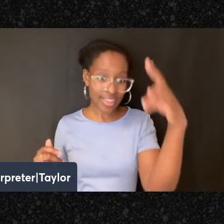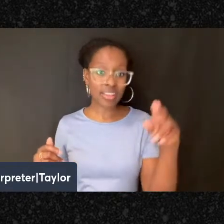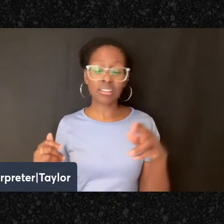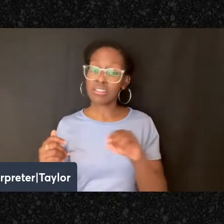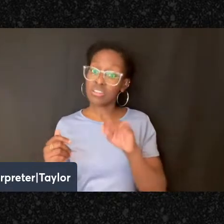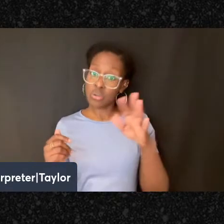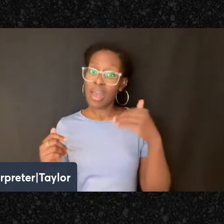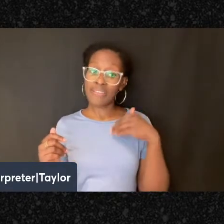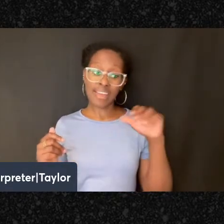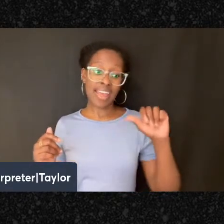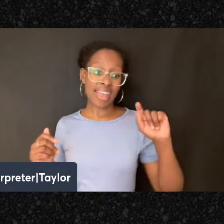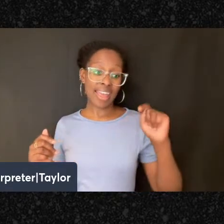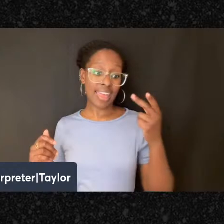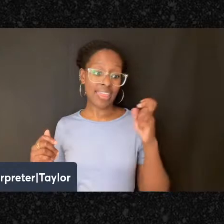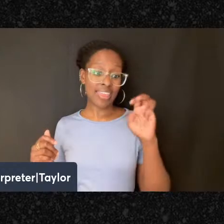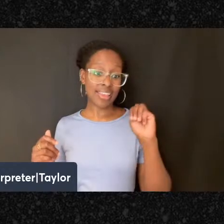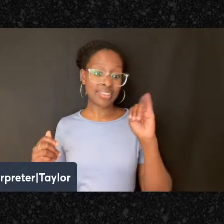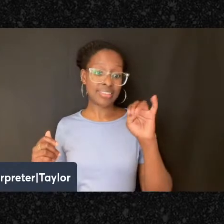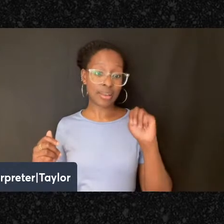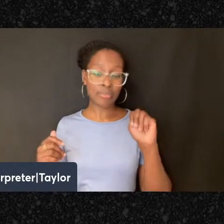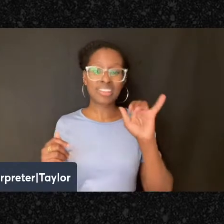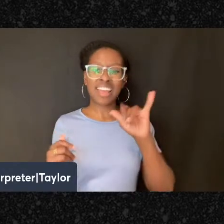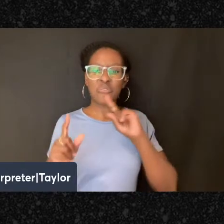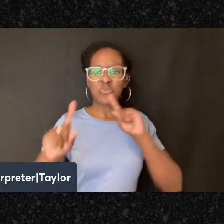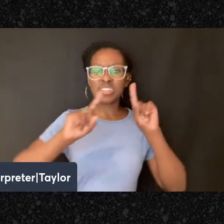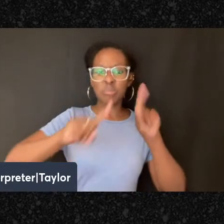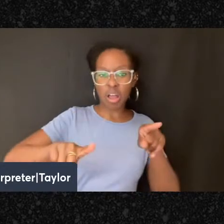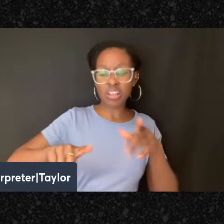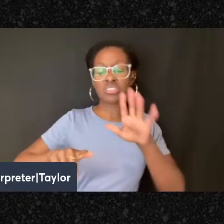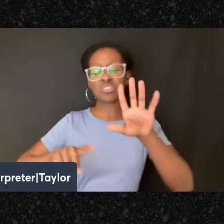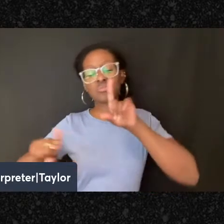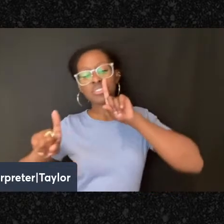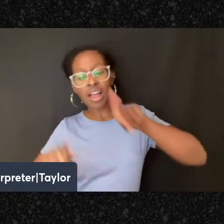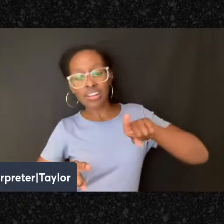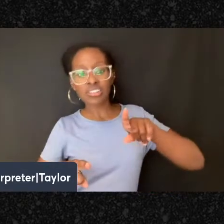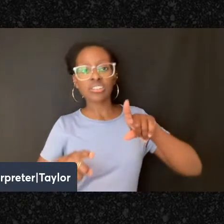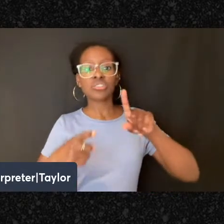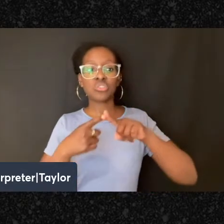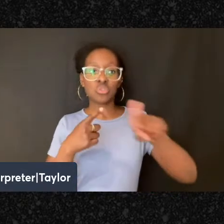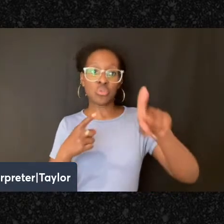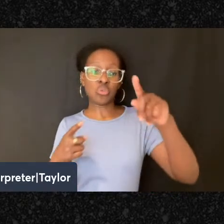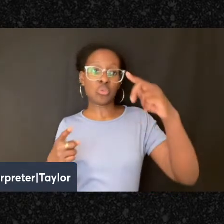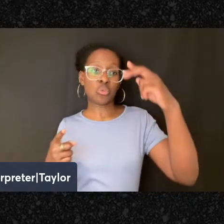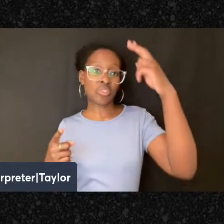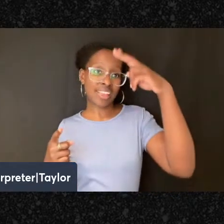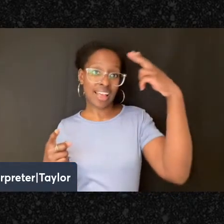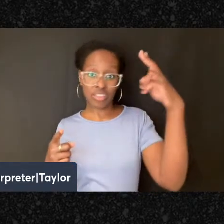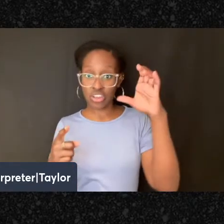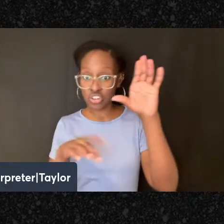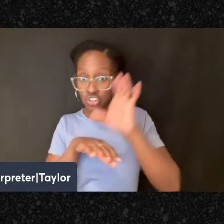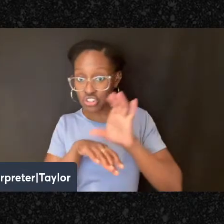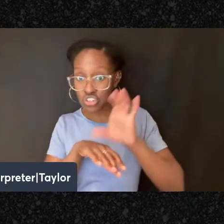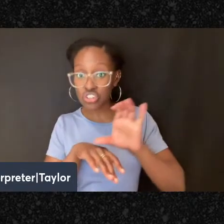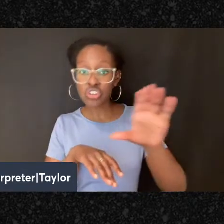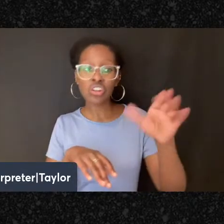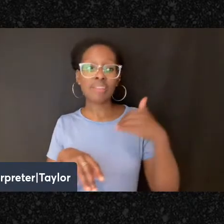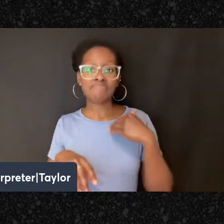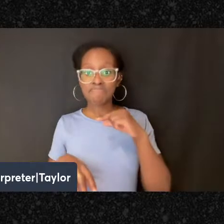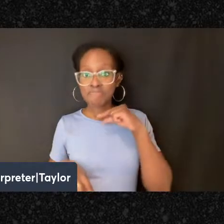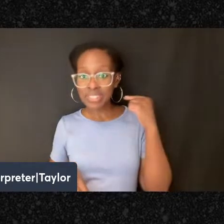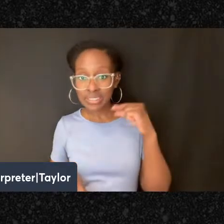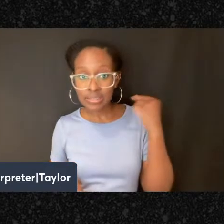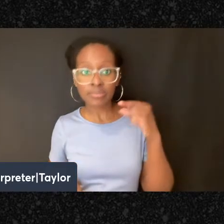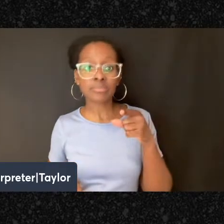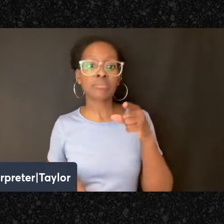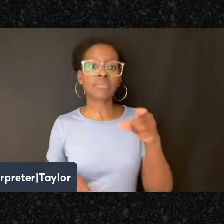is formed by your response to and reaction to the Catholic Church, its priesthood, the institutions